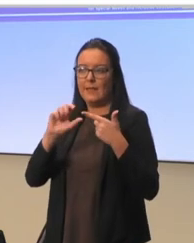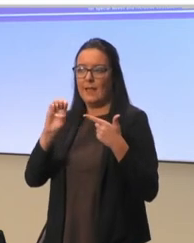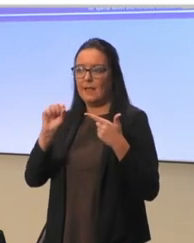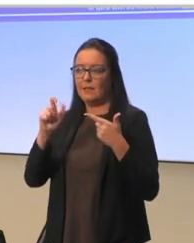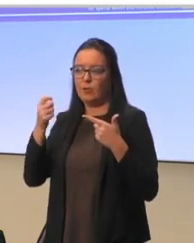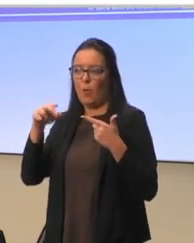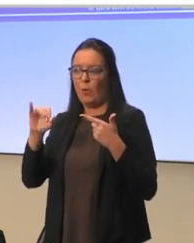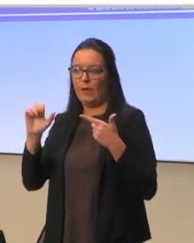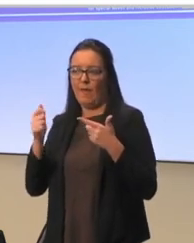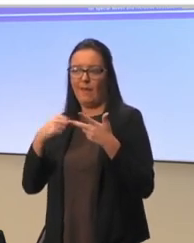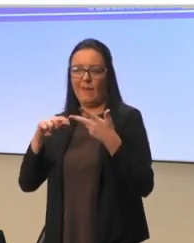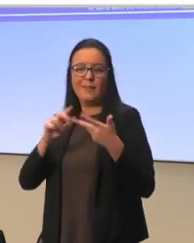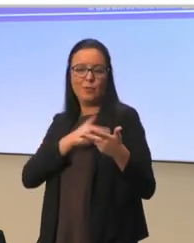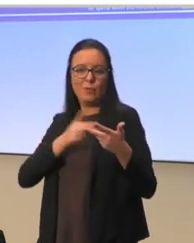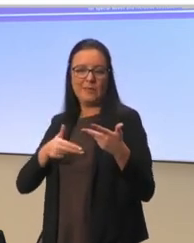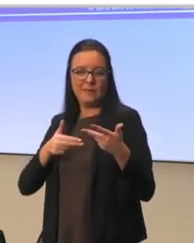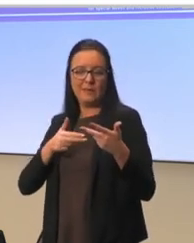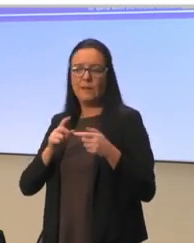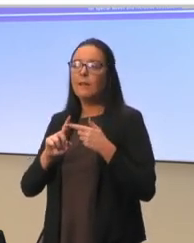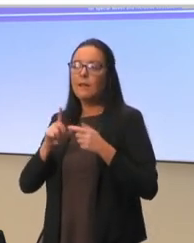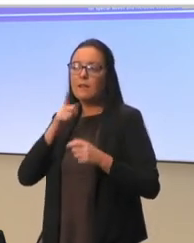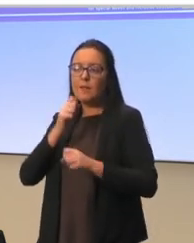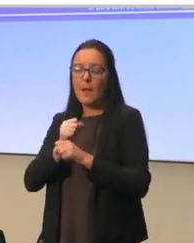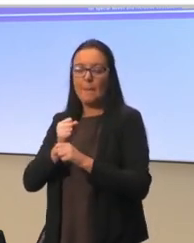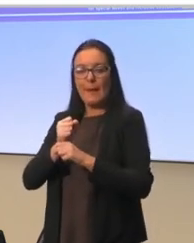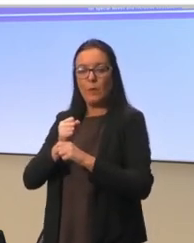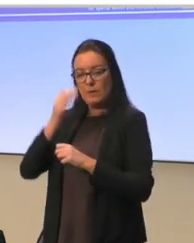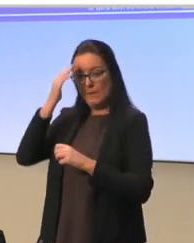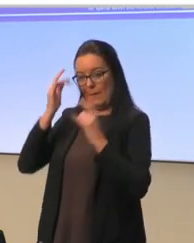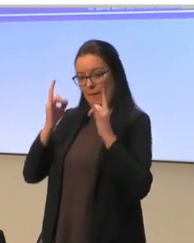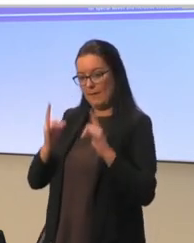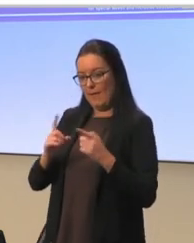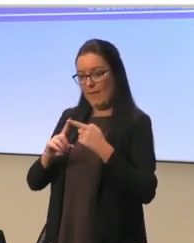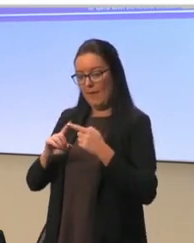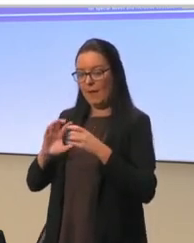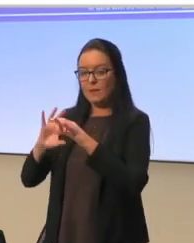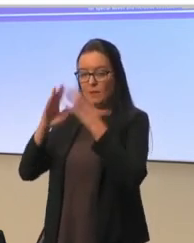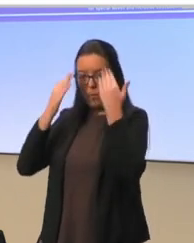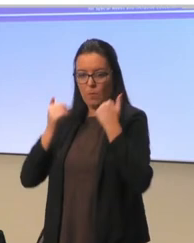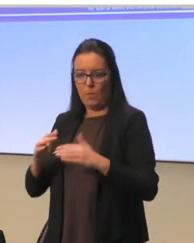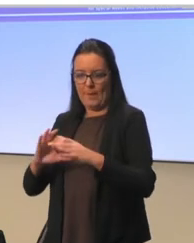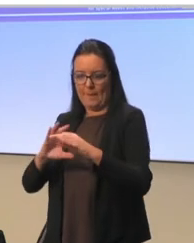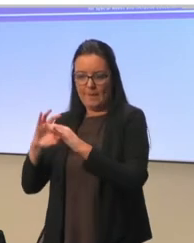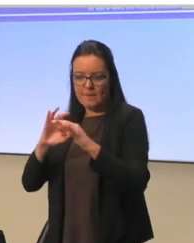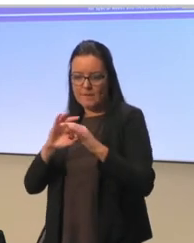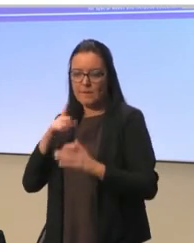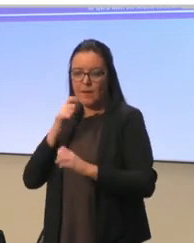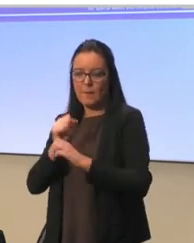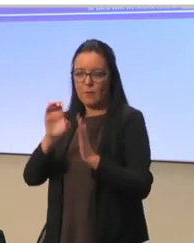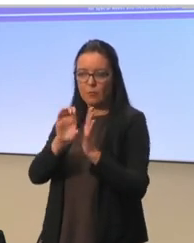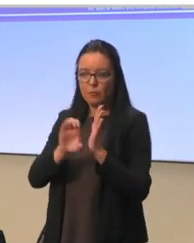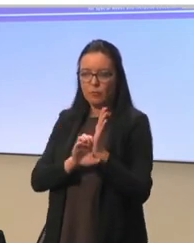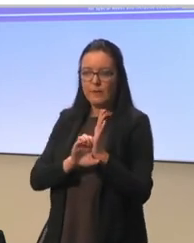And they were talking about, well, mental health and well-being. They mentioned a lot of curriculum. They talked about